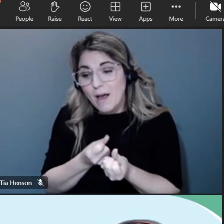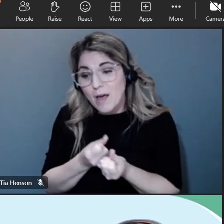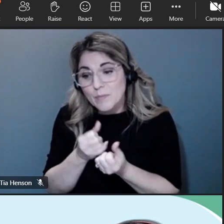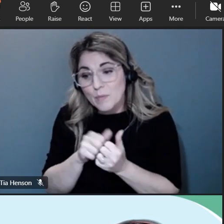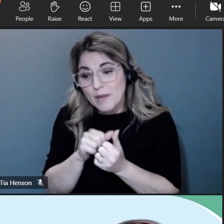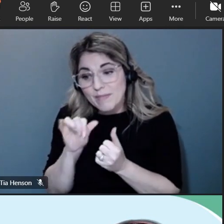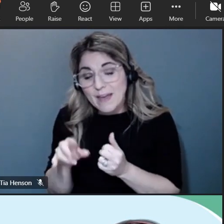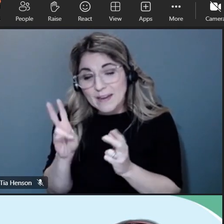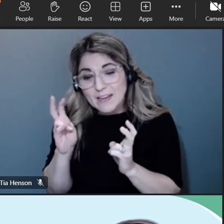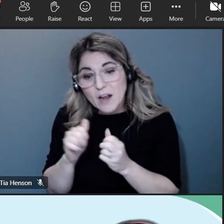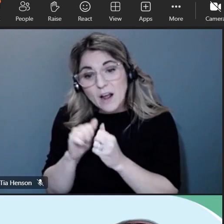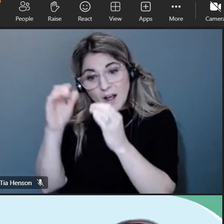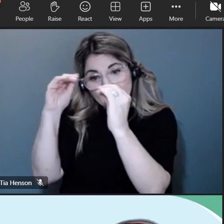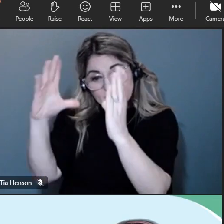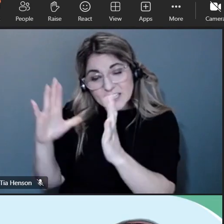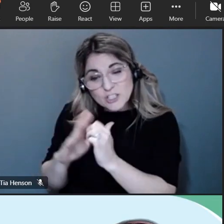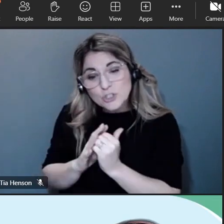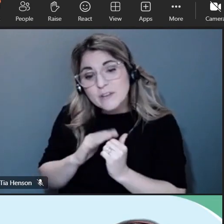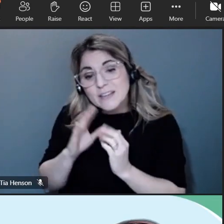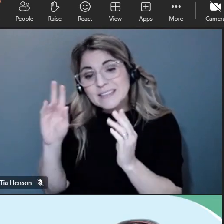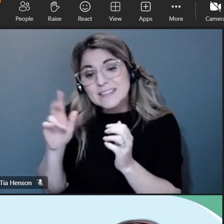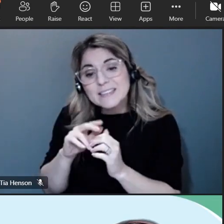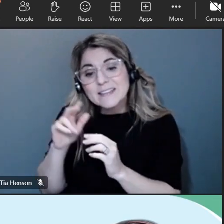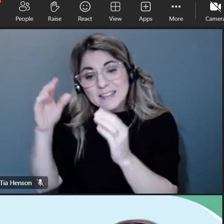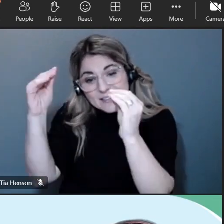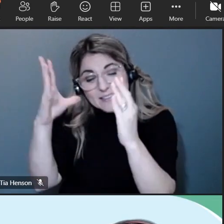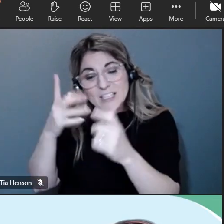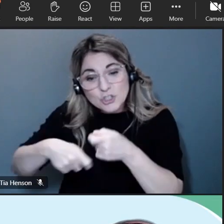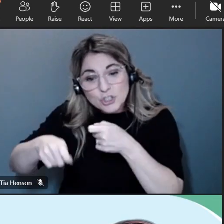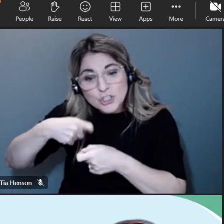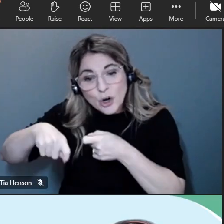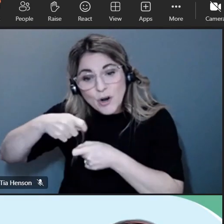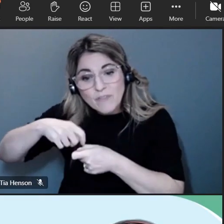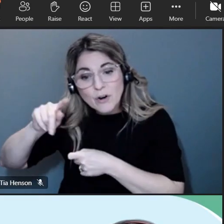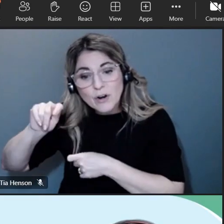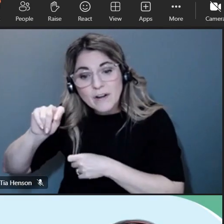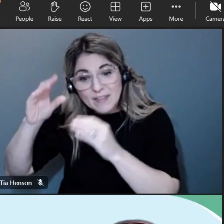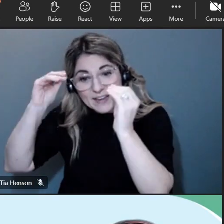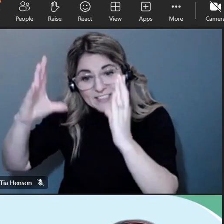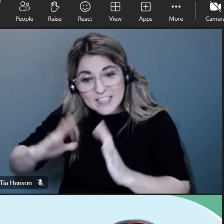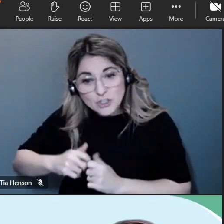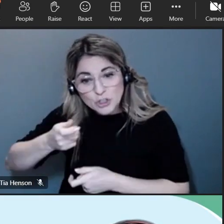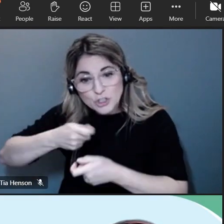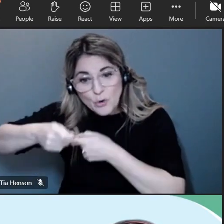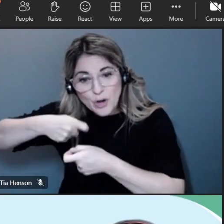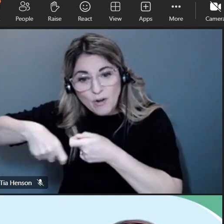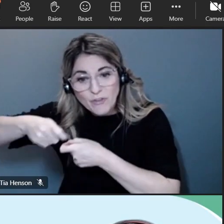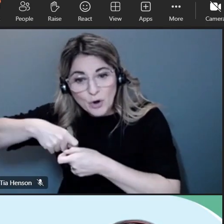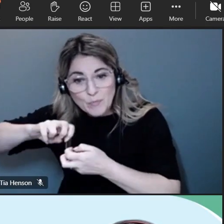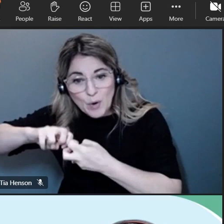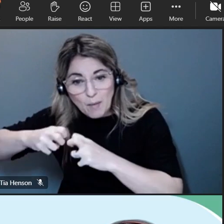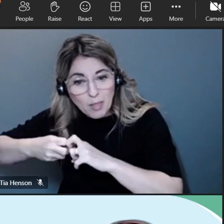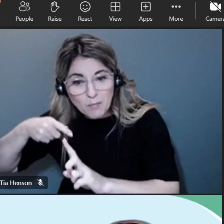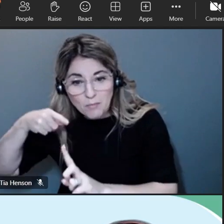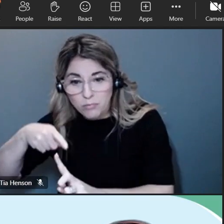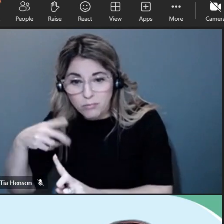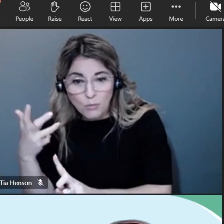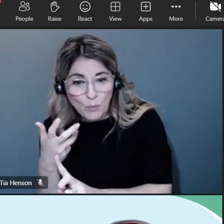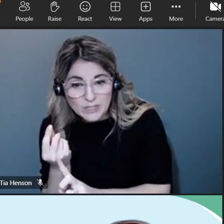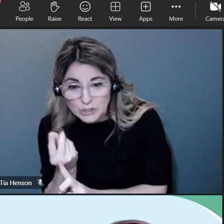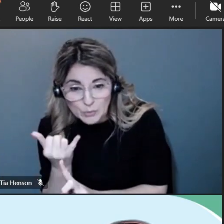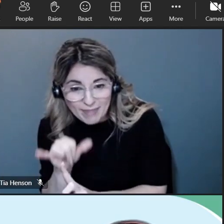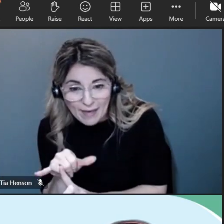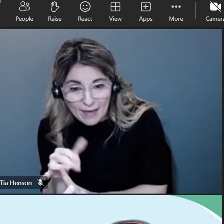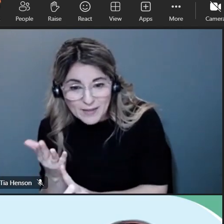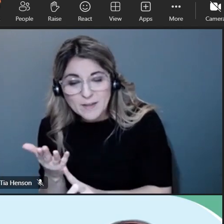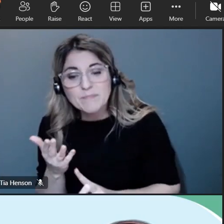this issue of teacher turnover um so that's one question here i of course i'll i'll take